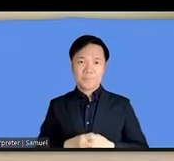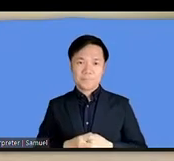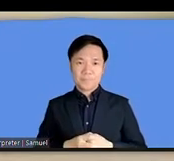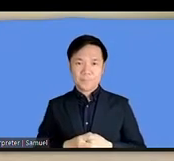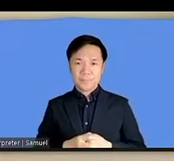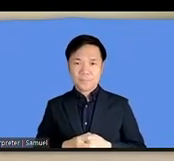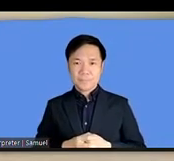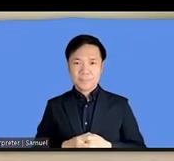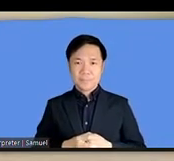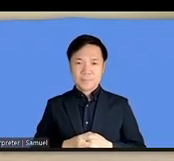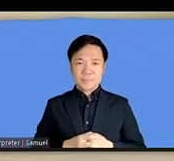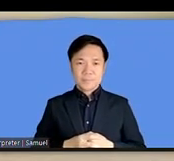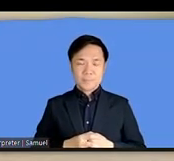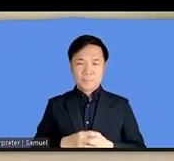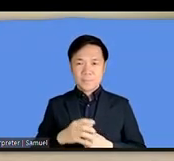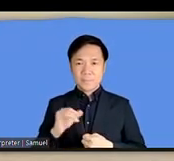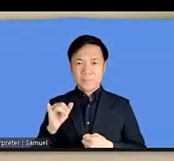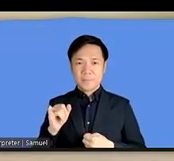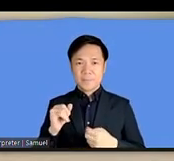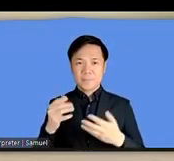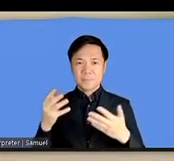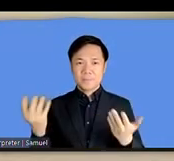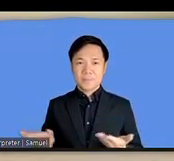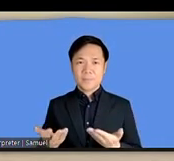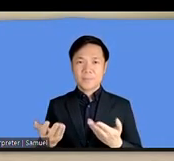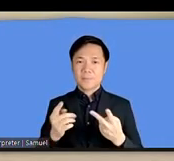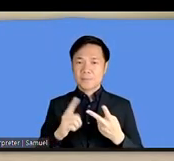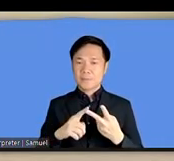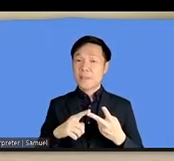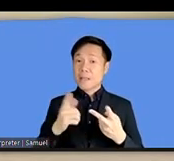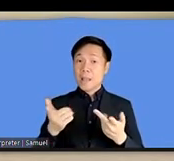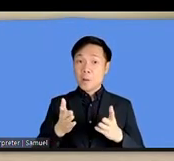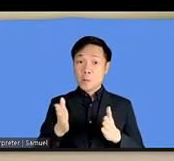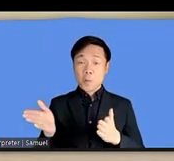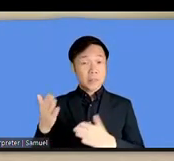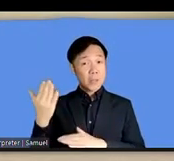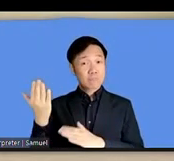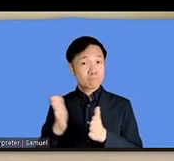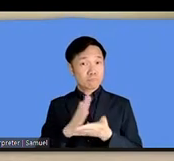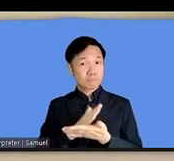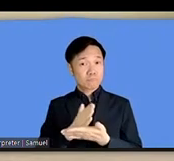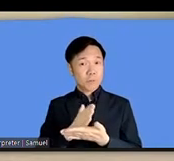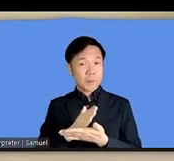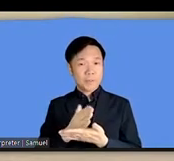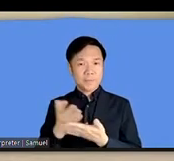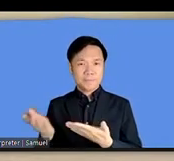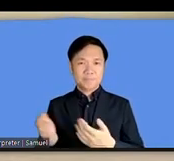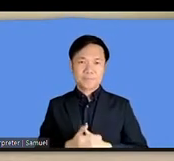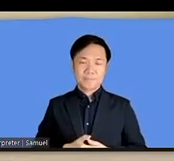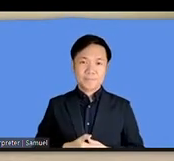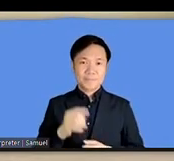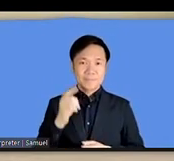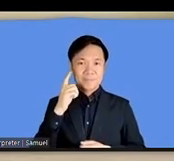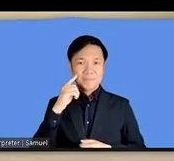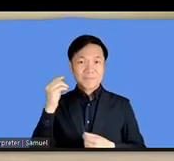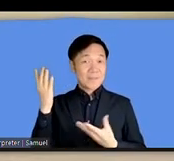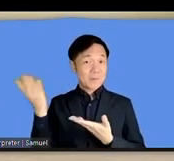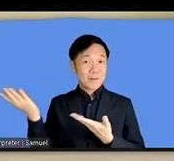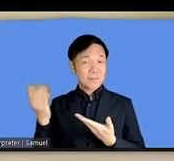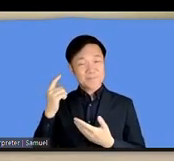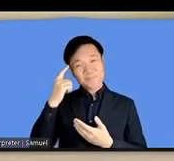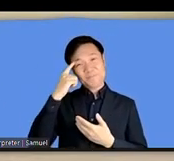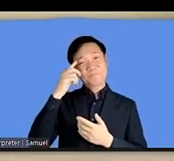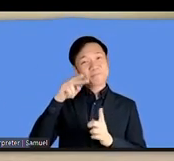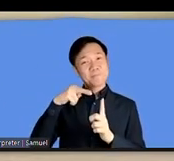with the help of the interpreter so let's listen to him what are his impression of the of the